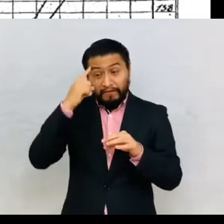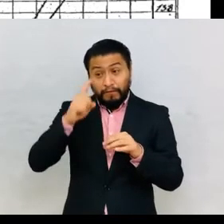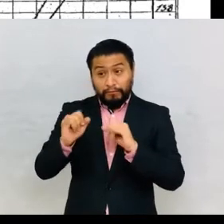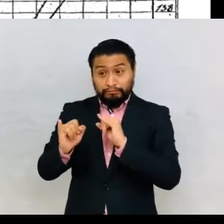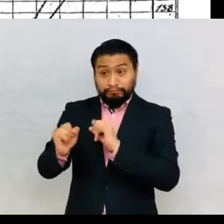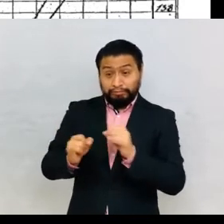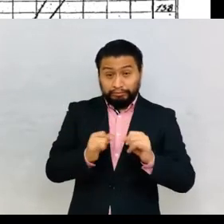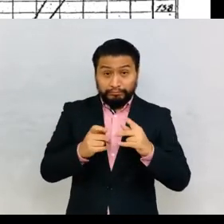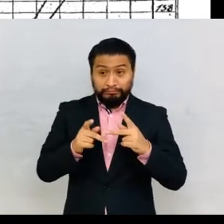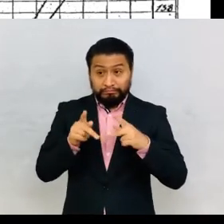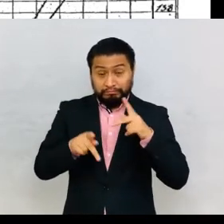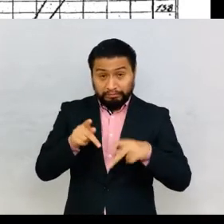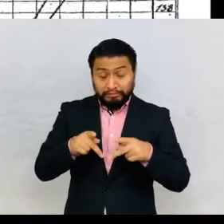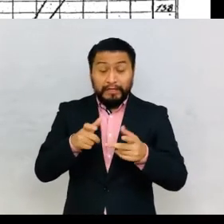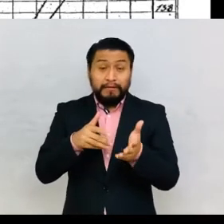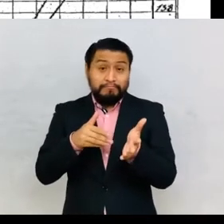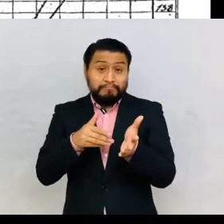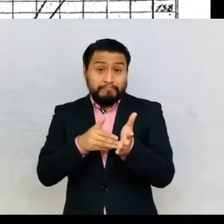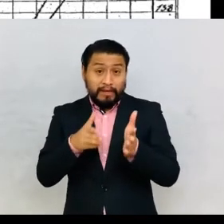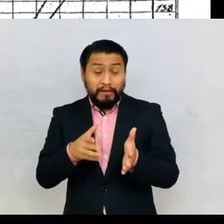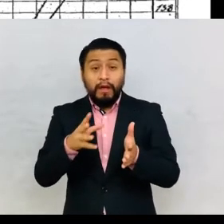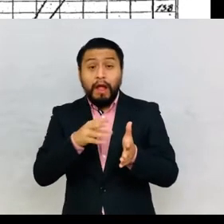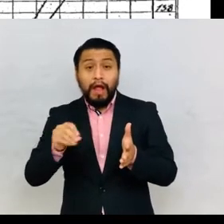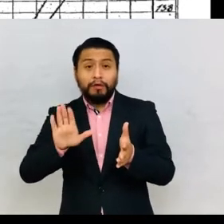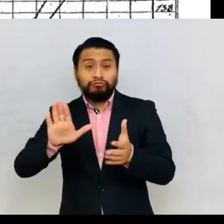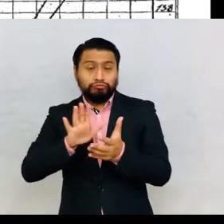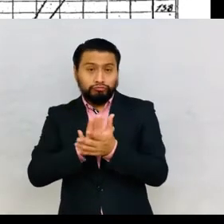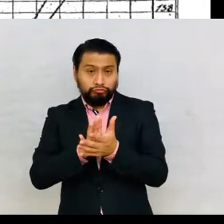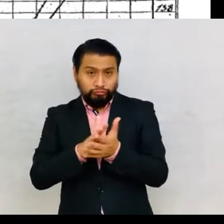individualization of both medical and academic records.